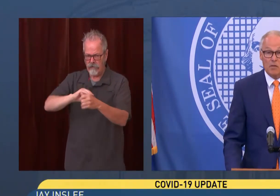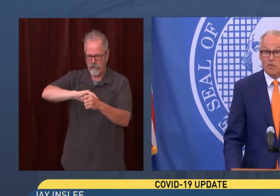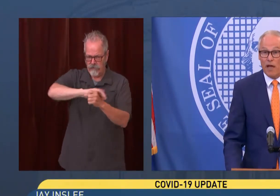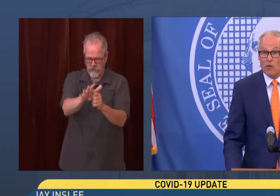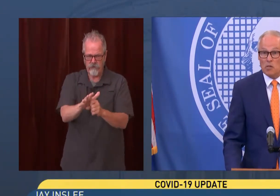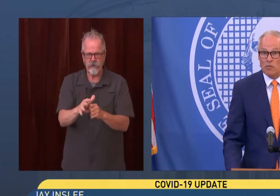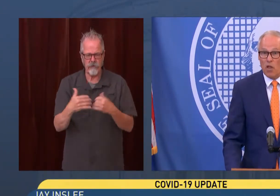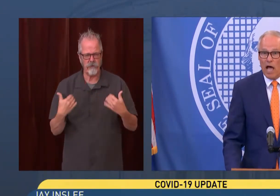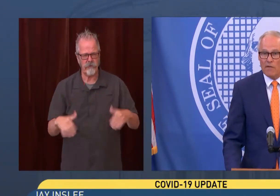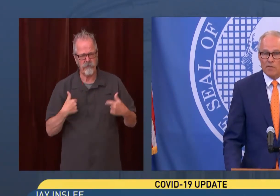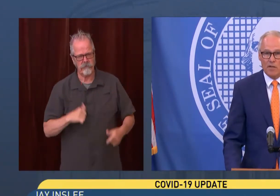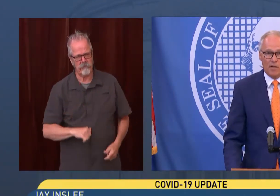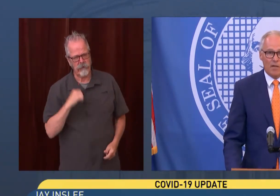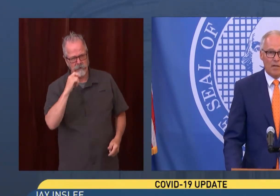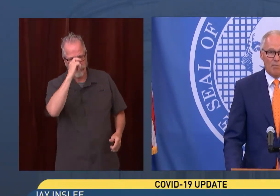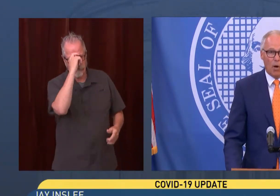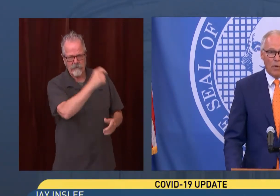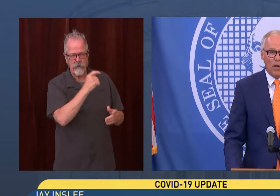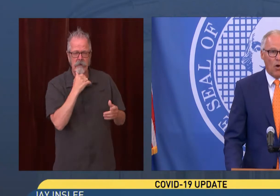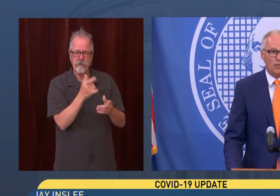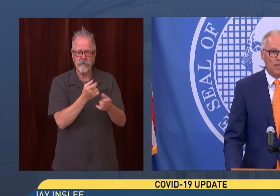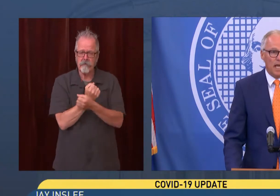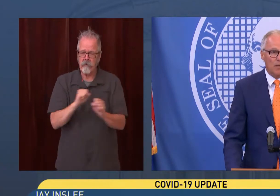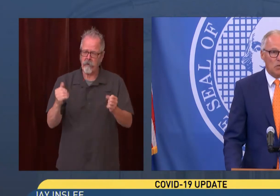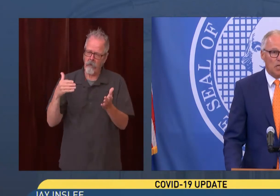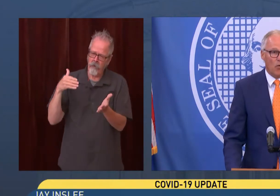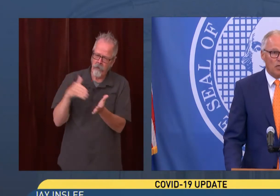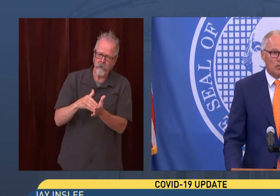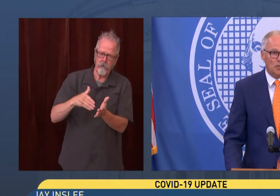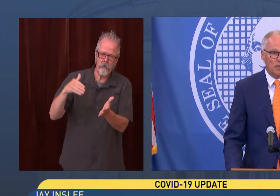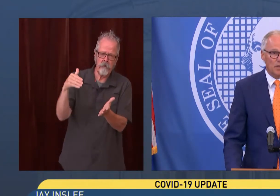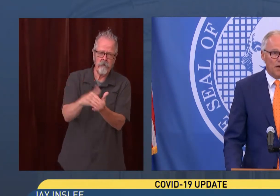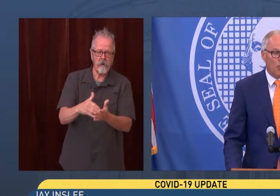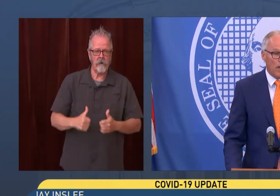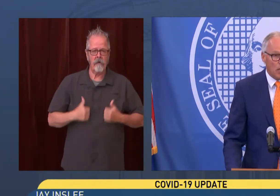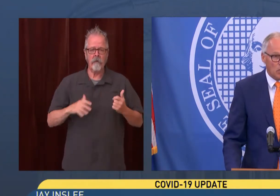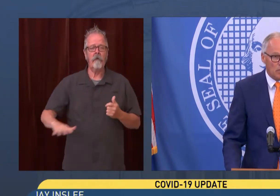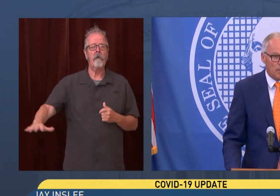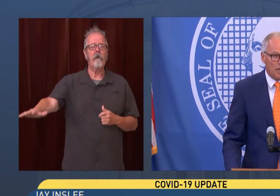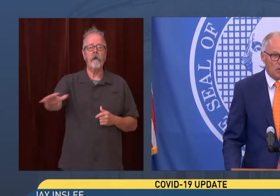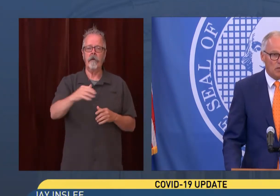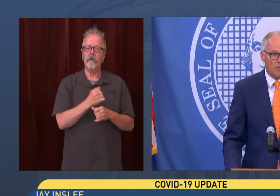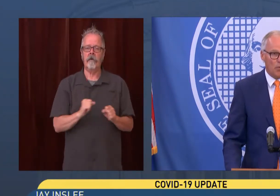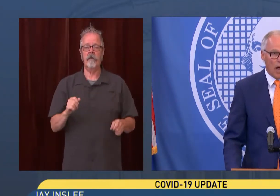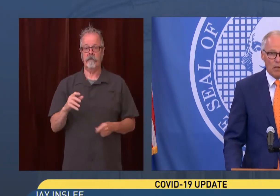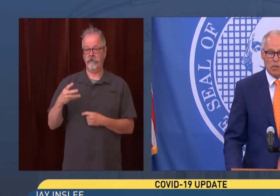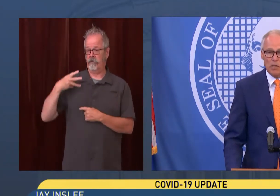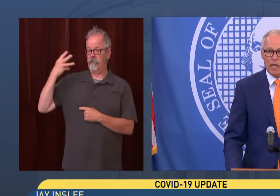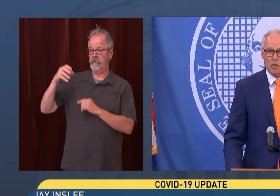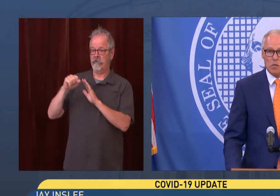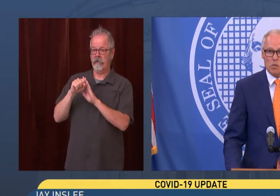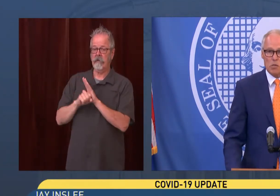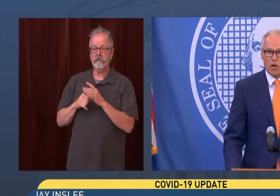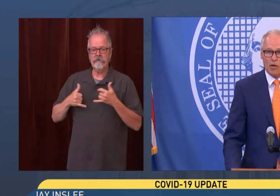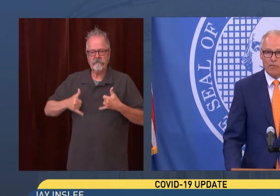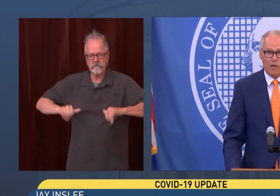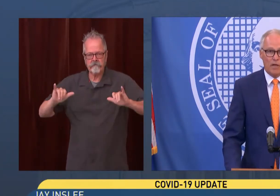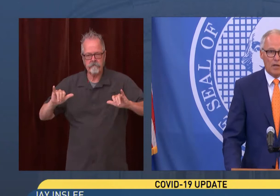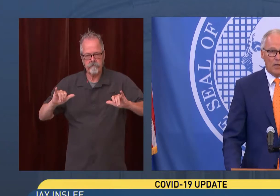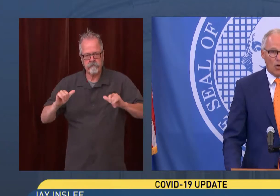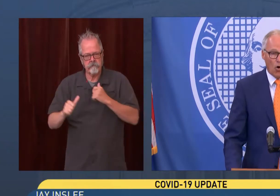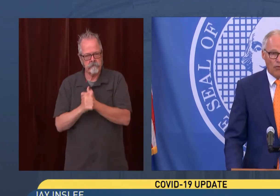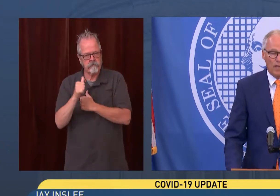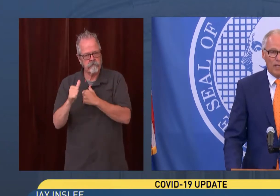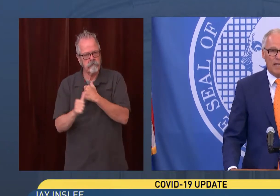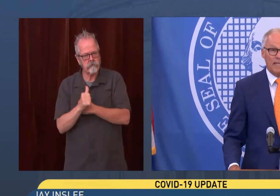tens of thousands of lives, but we know today the state of Washington is at risk because of the rising cases of